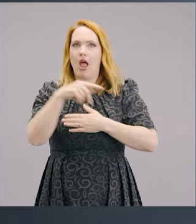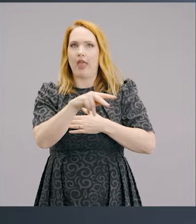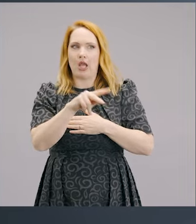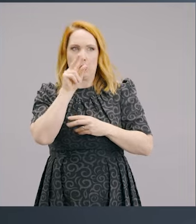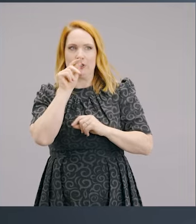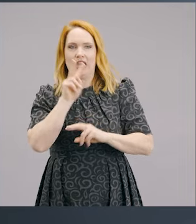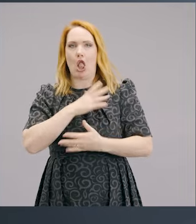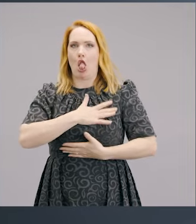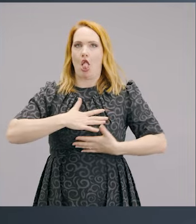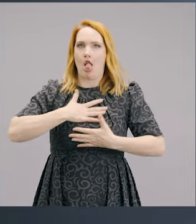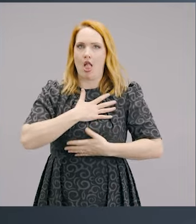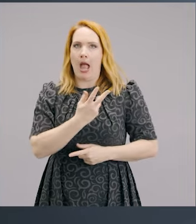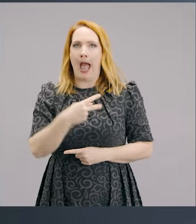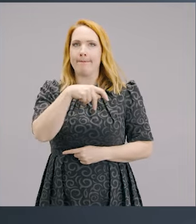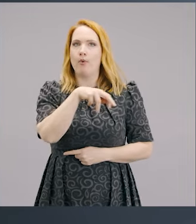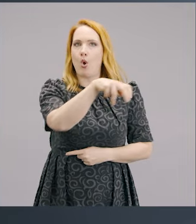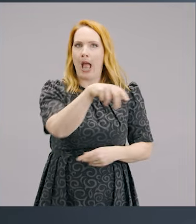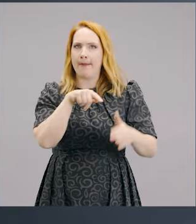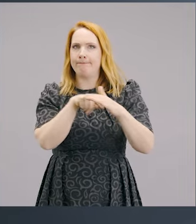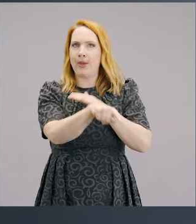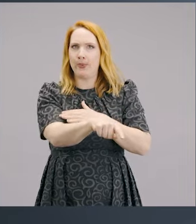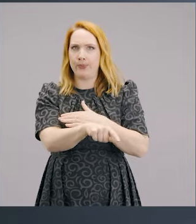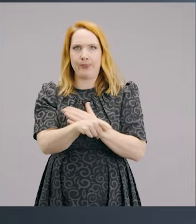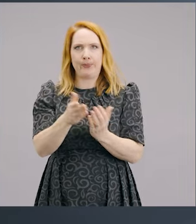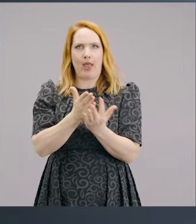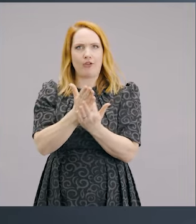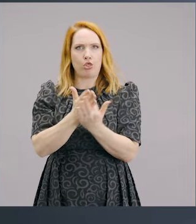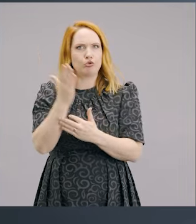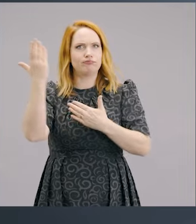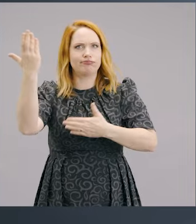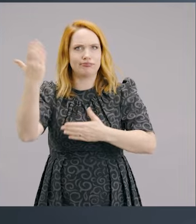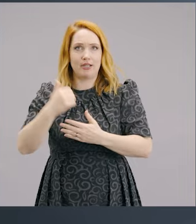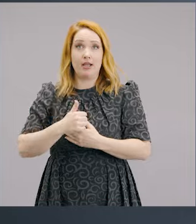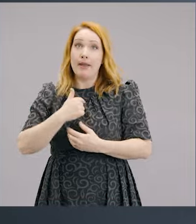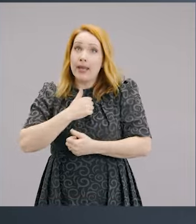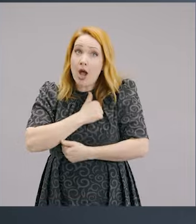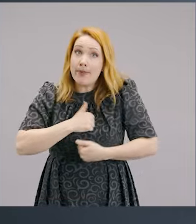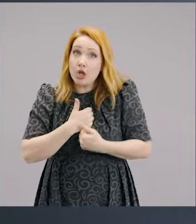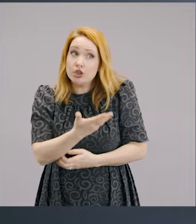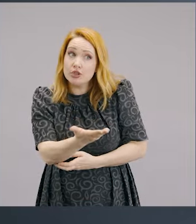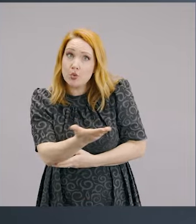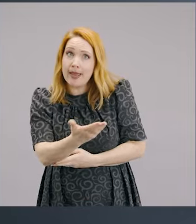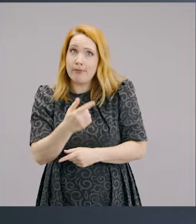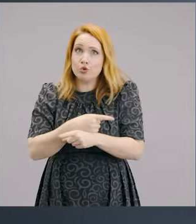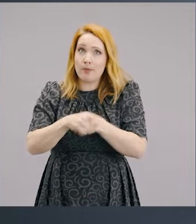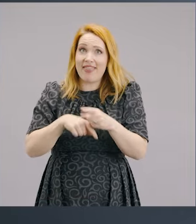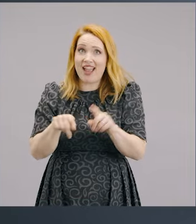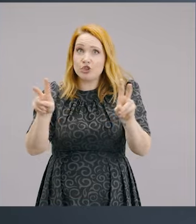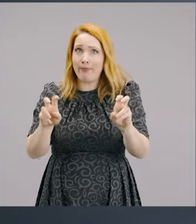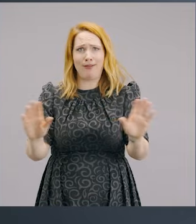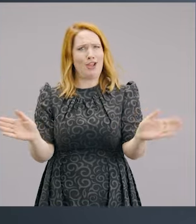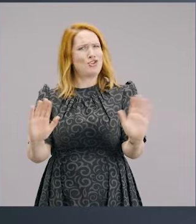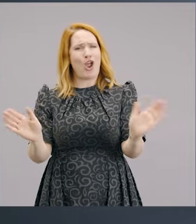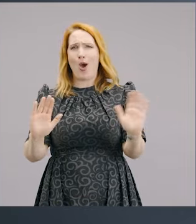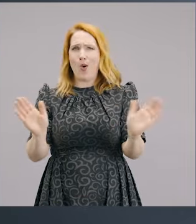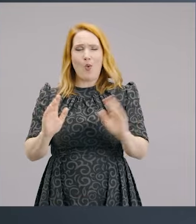out. And do I apologise for talking about those subjects? Absolutely not. Because that's exactly what we